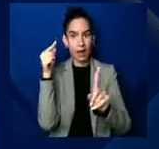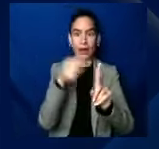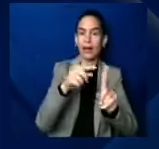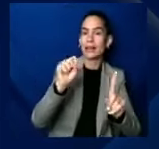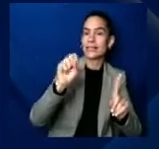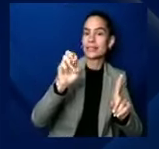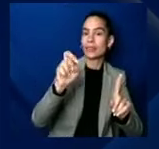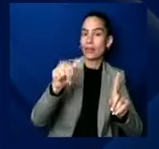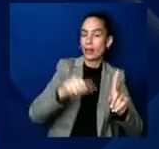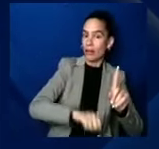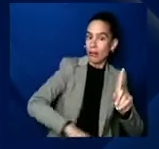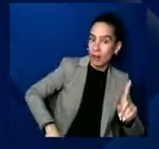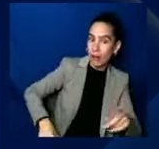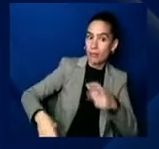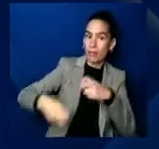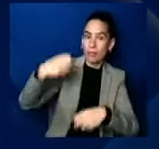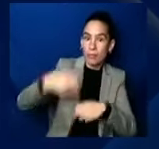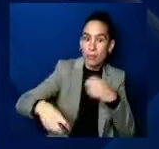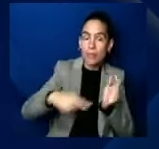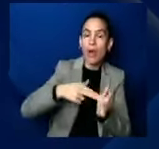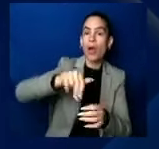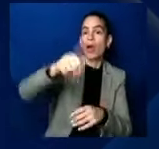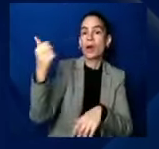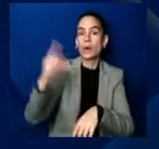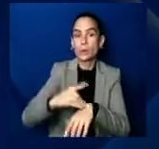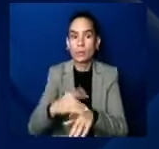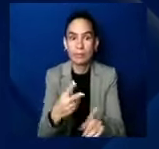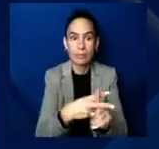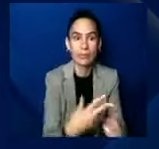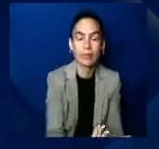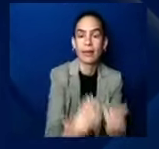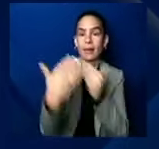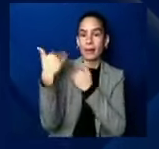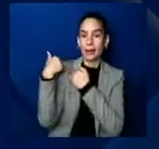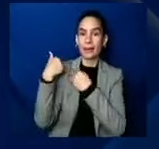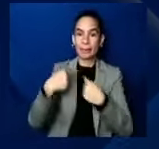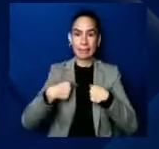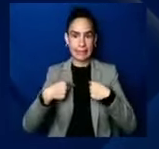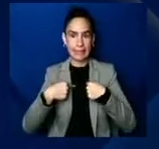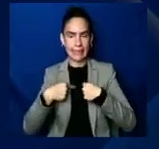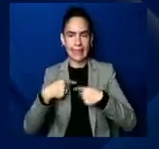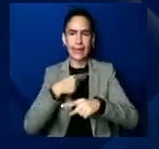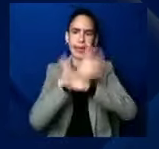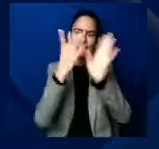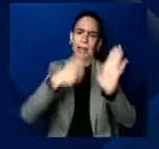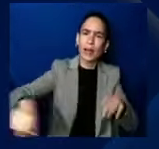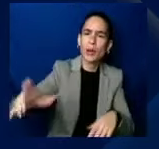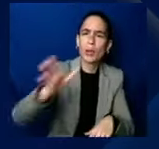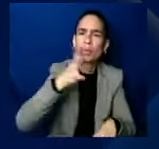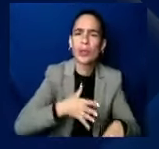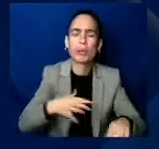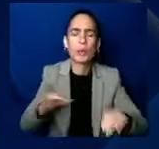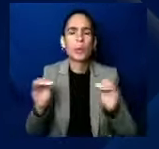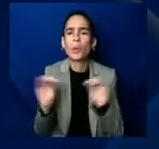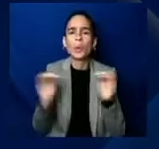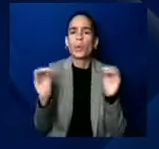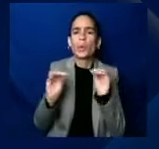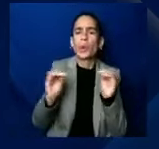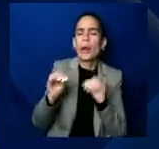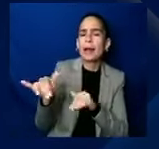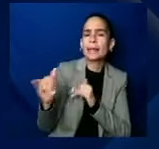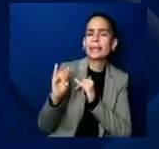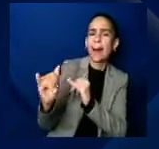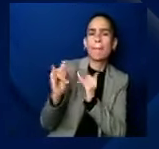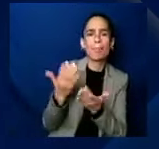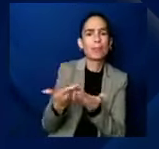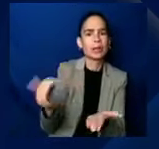I, I can't imagine the women who don't have anywhere close to the resources that we had having to endure that. And so, yeah, it's barbaric to think